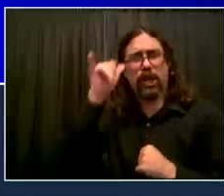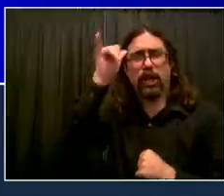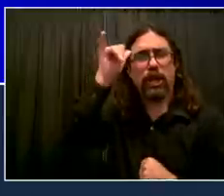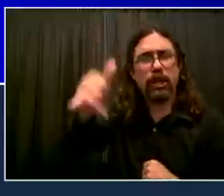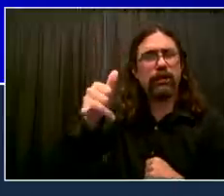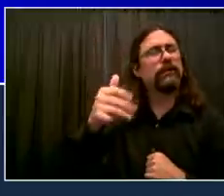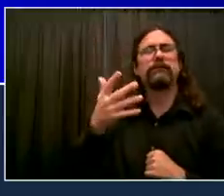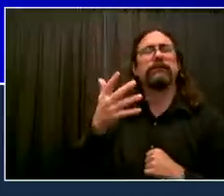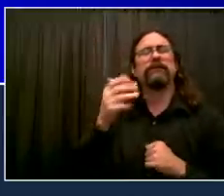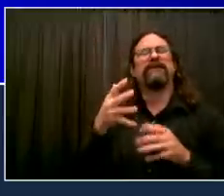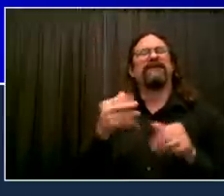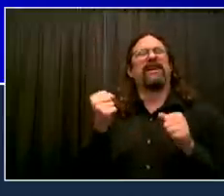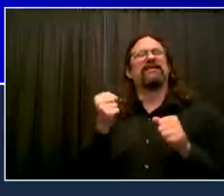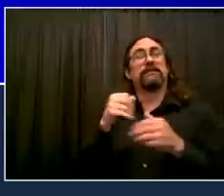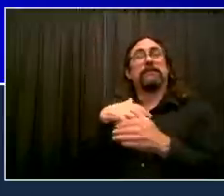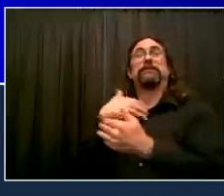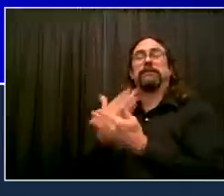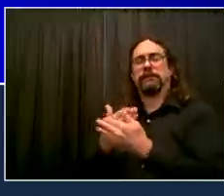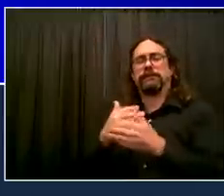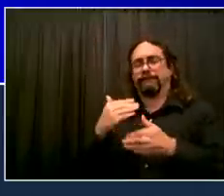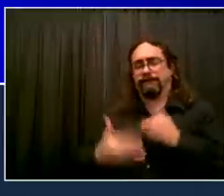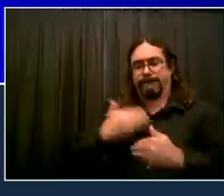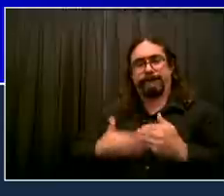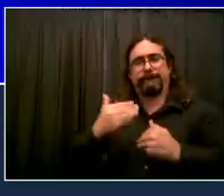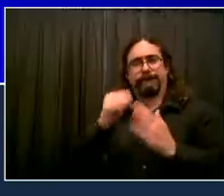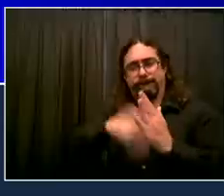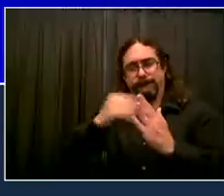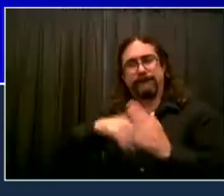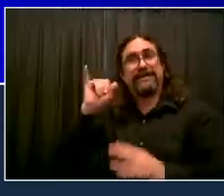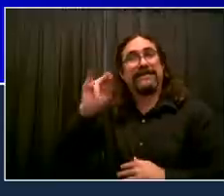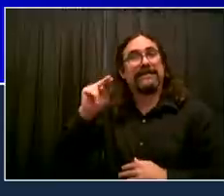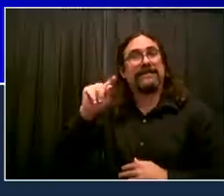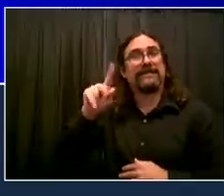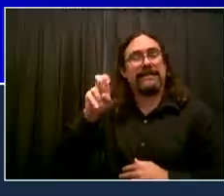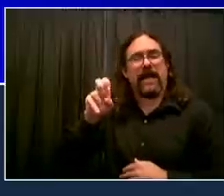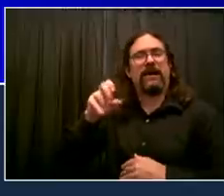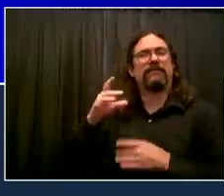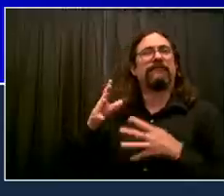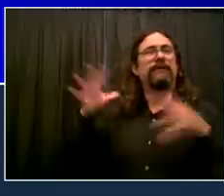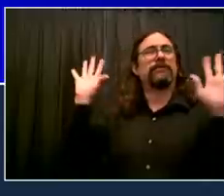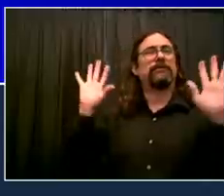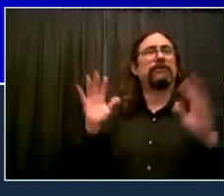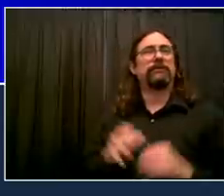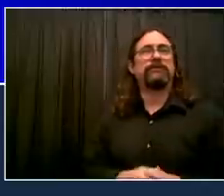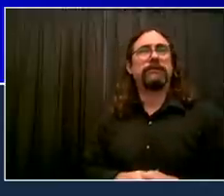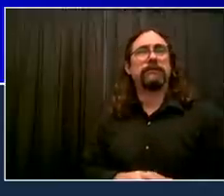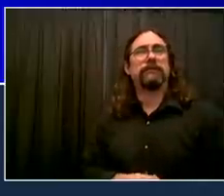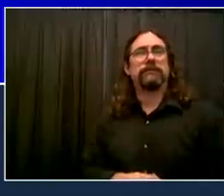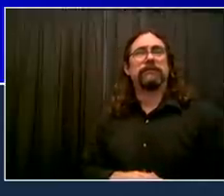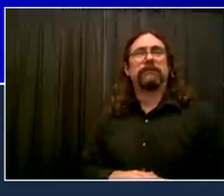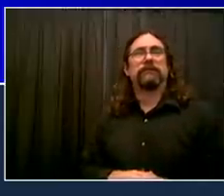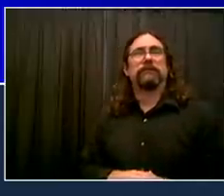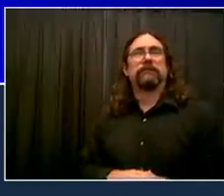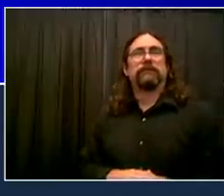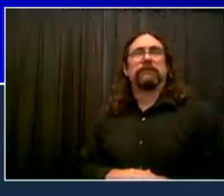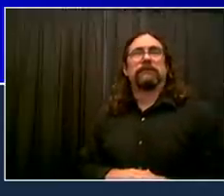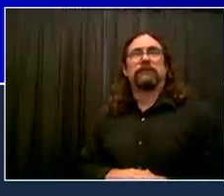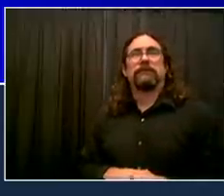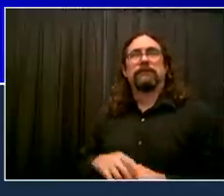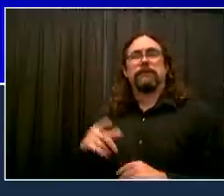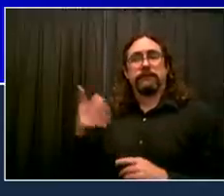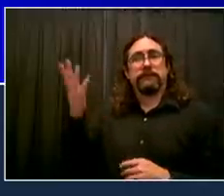process. That means people are not together in closed spaces. That also helps us address the challenge of COVID.